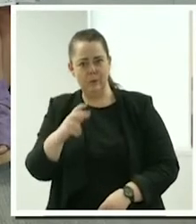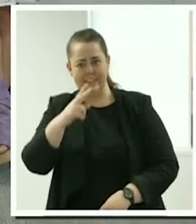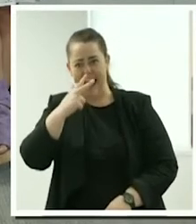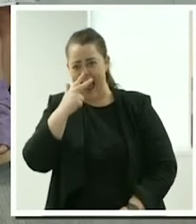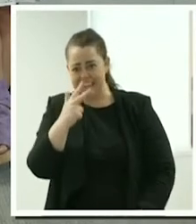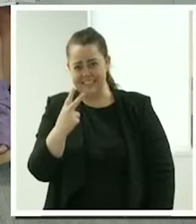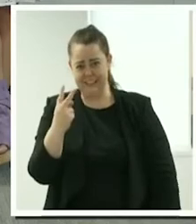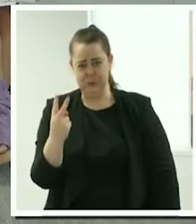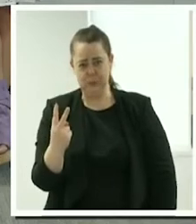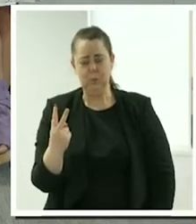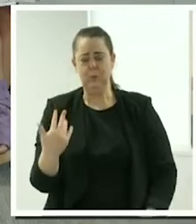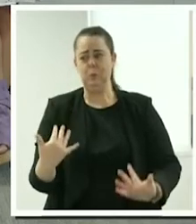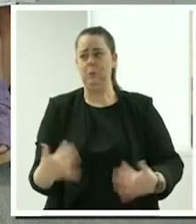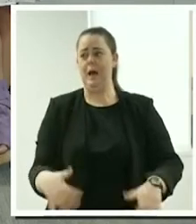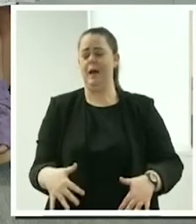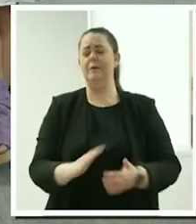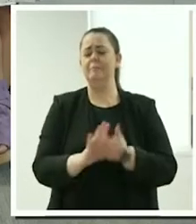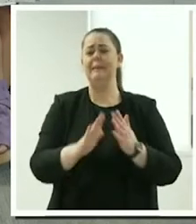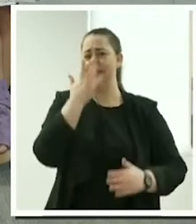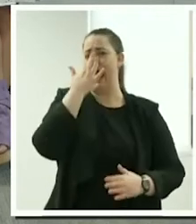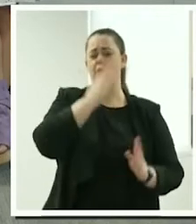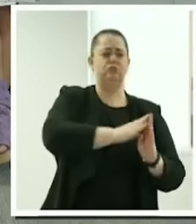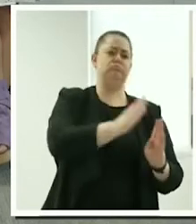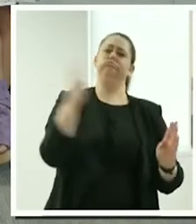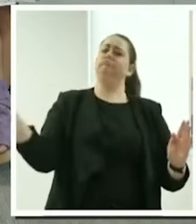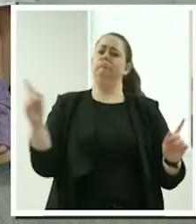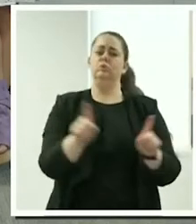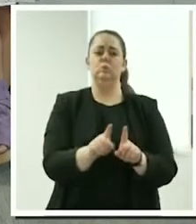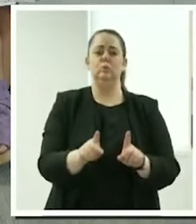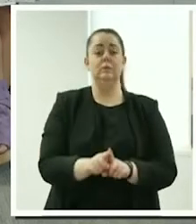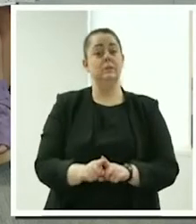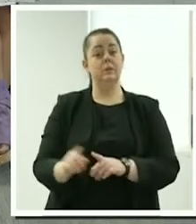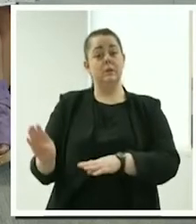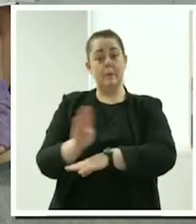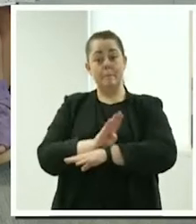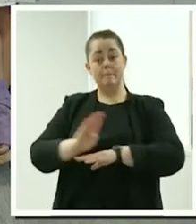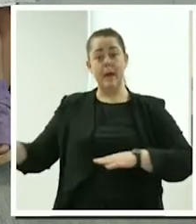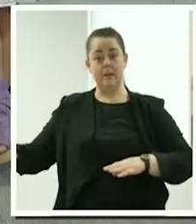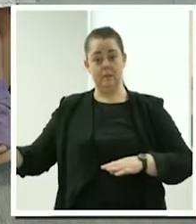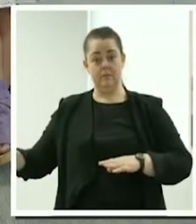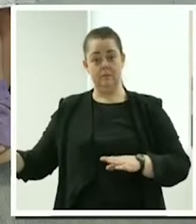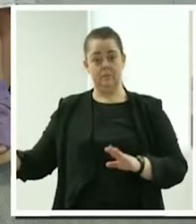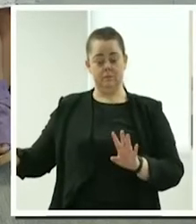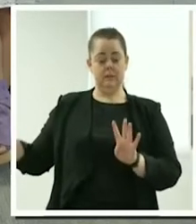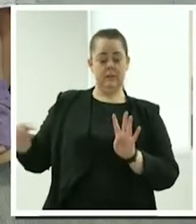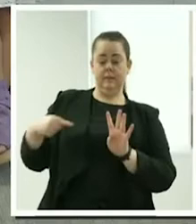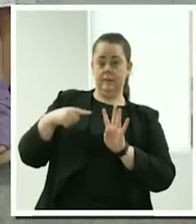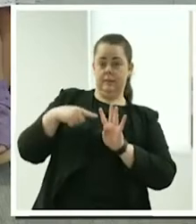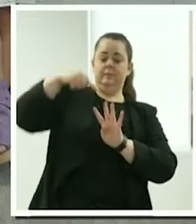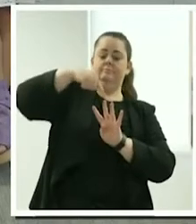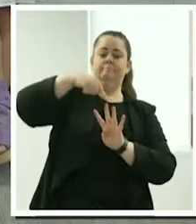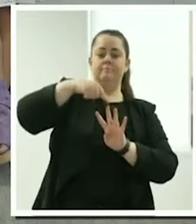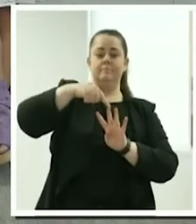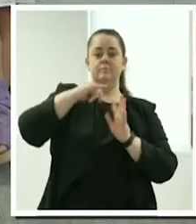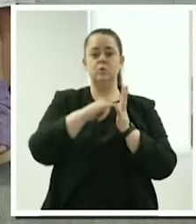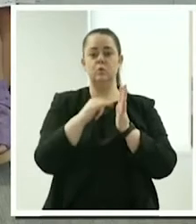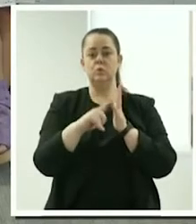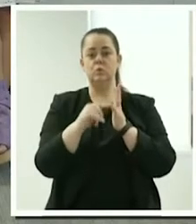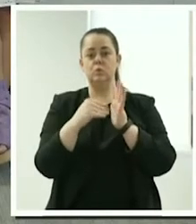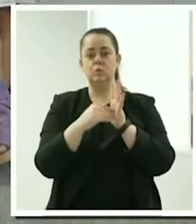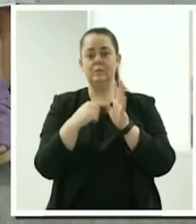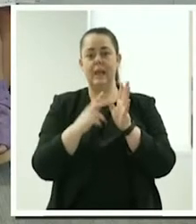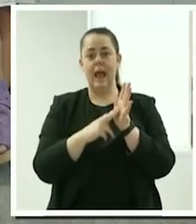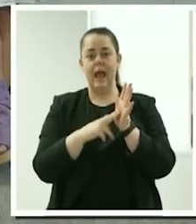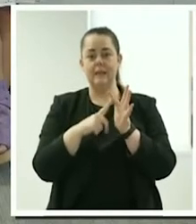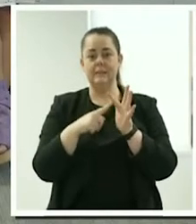my fantastic panel. Starting at this end, we've got Suzanne DiGiorgio. She's a community home care nurse who's